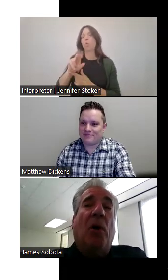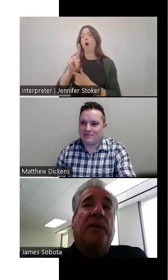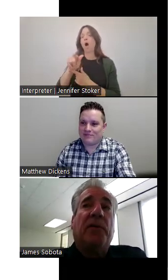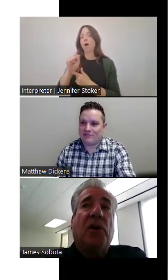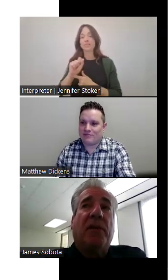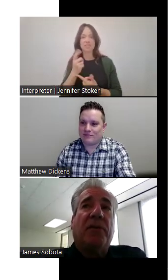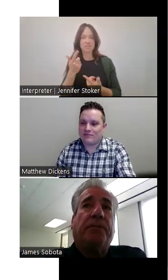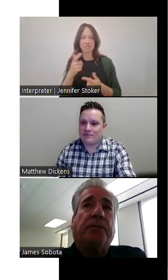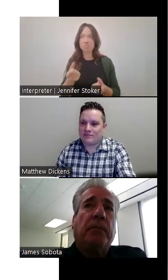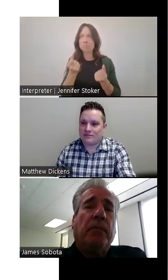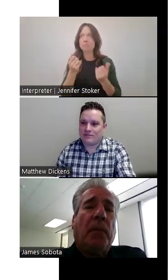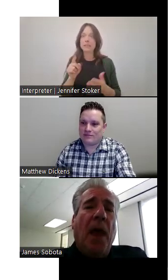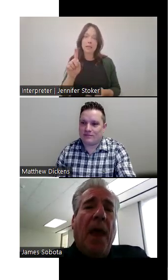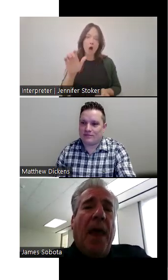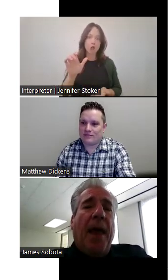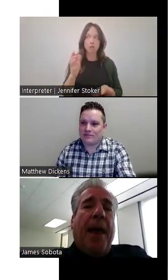of calls for service.